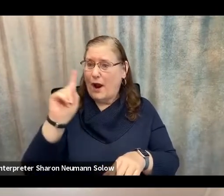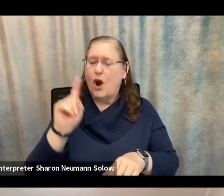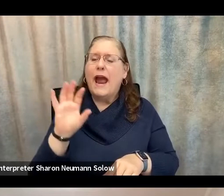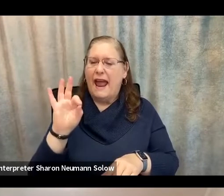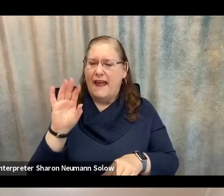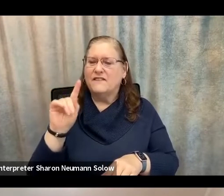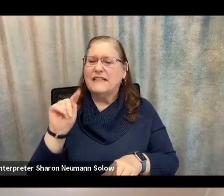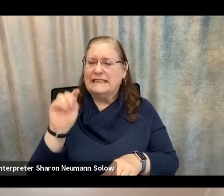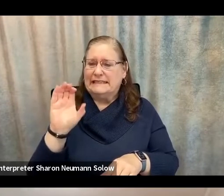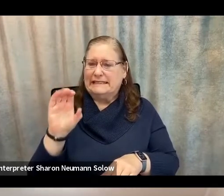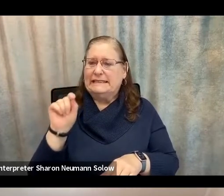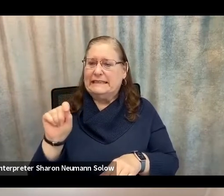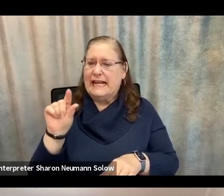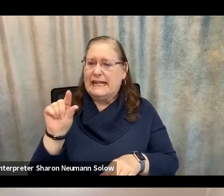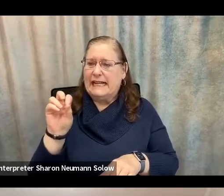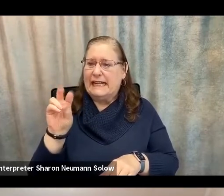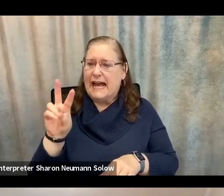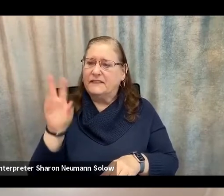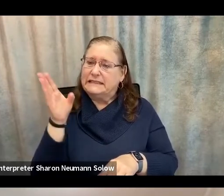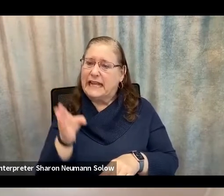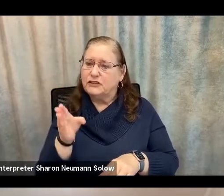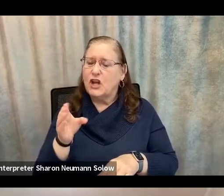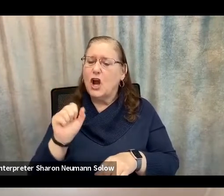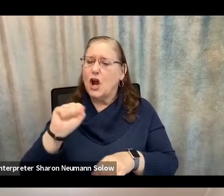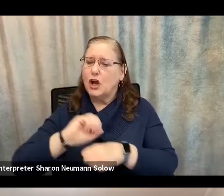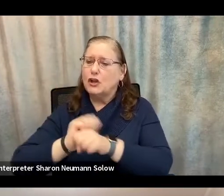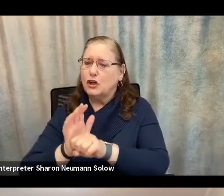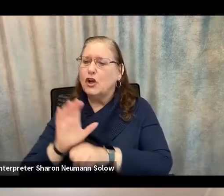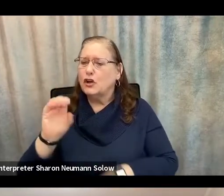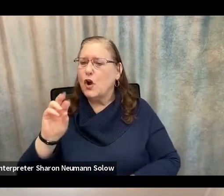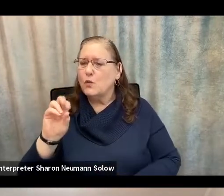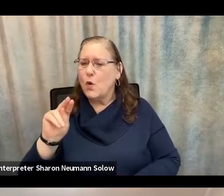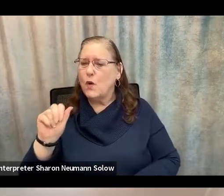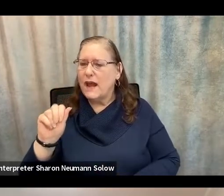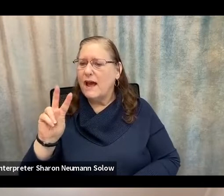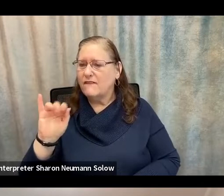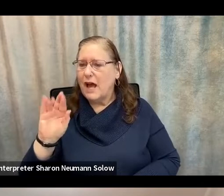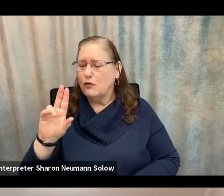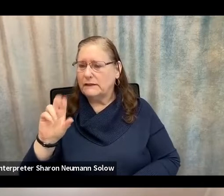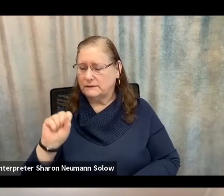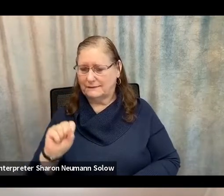ftc.gov slash coronavirus. And if we go to the next slide, Emily.